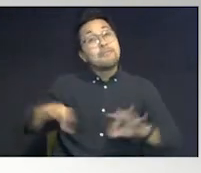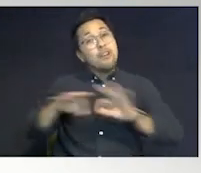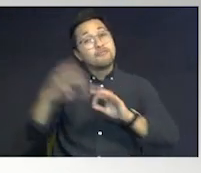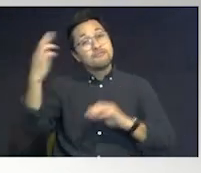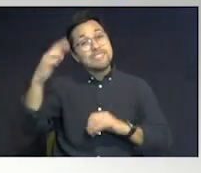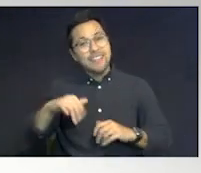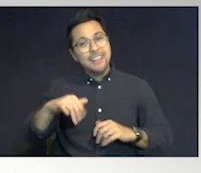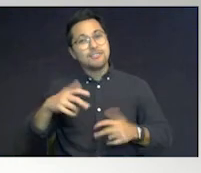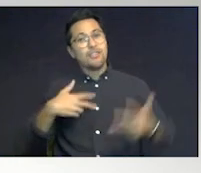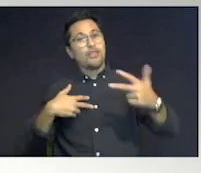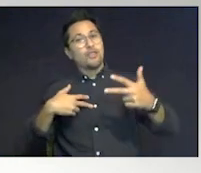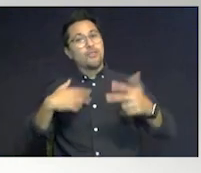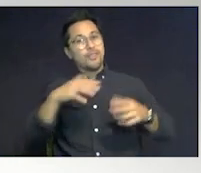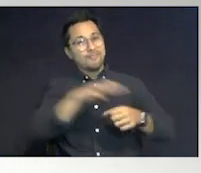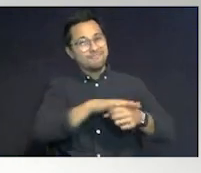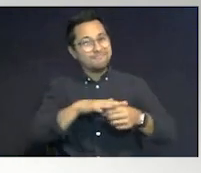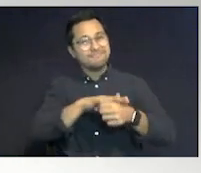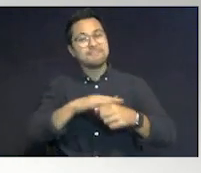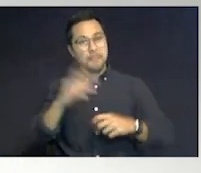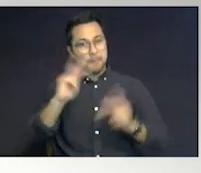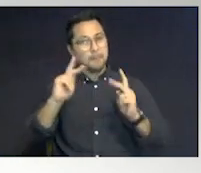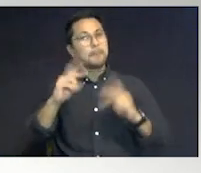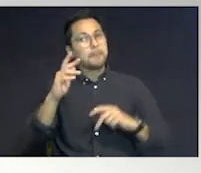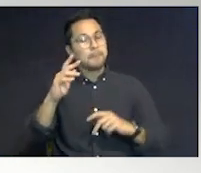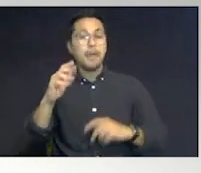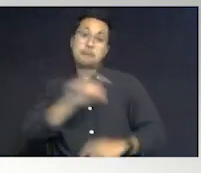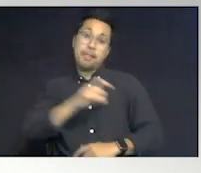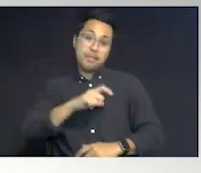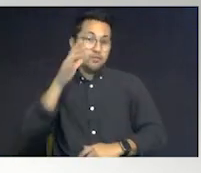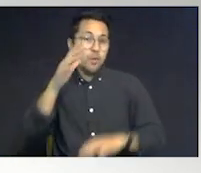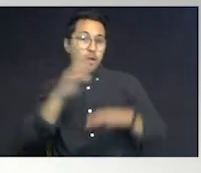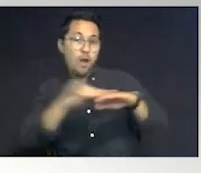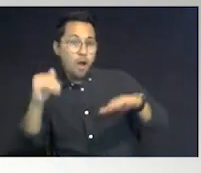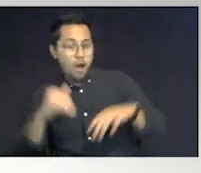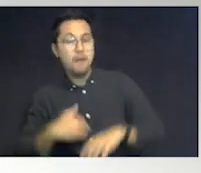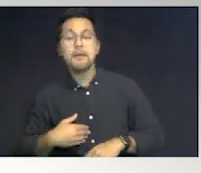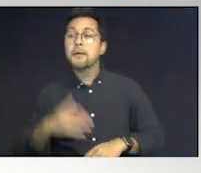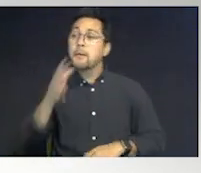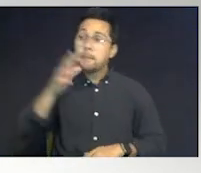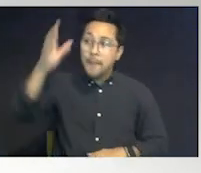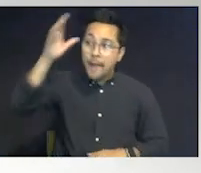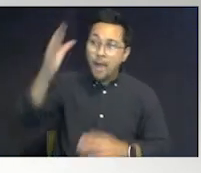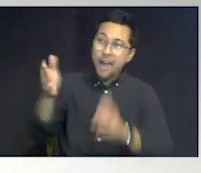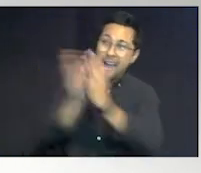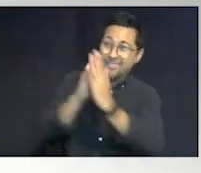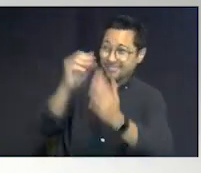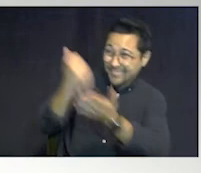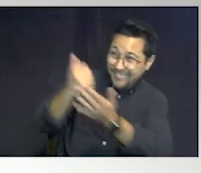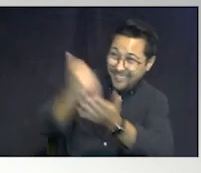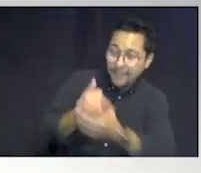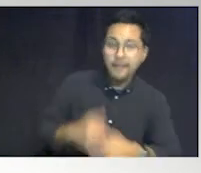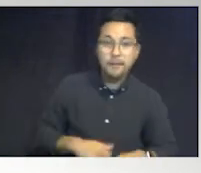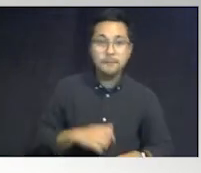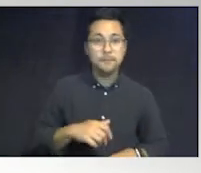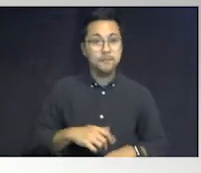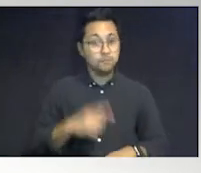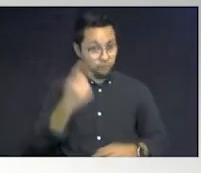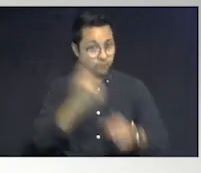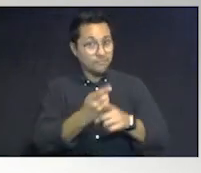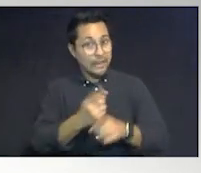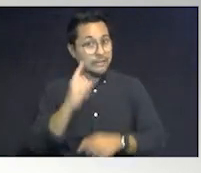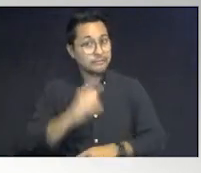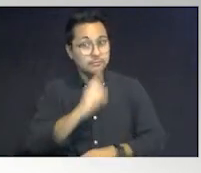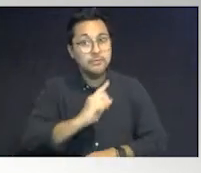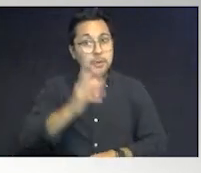three areas that police are going to be called from. Parents asking for help, right? Single parents,